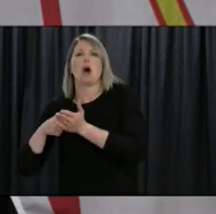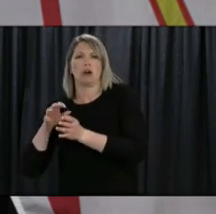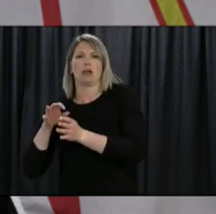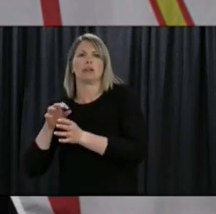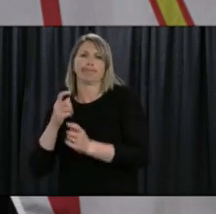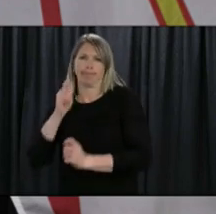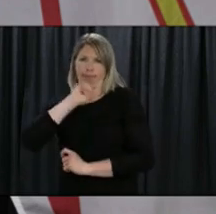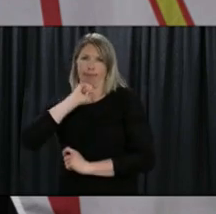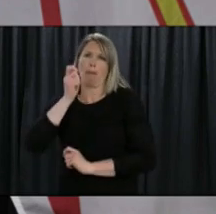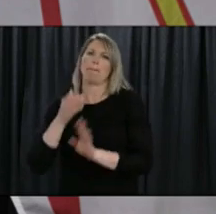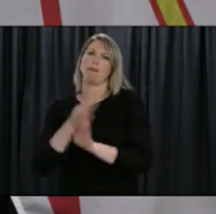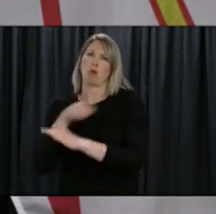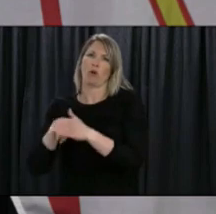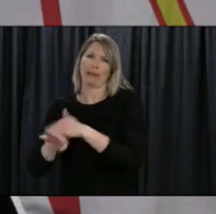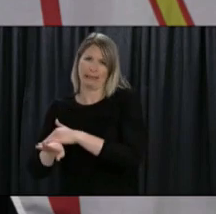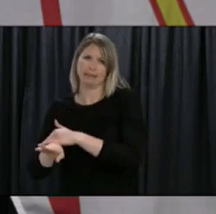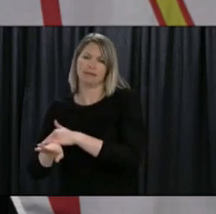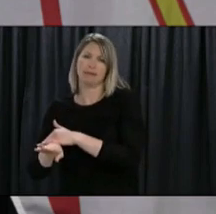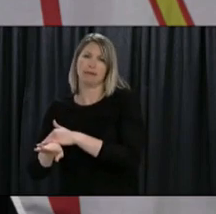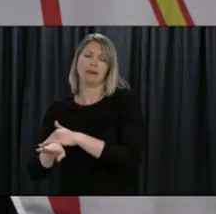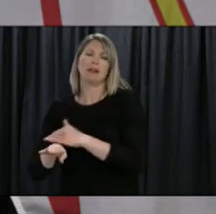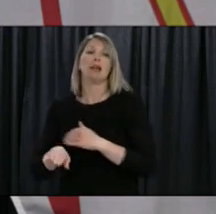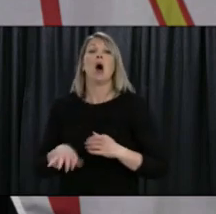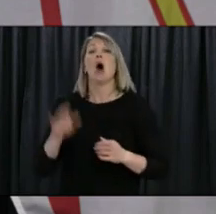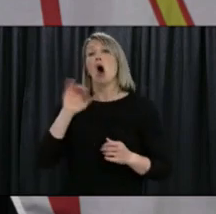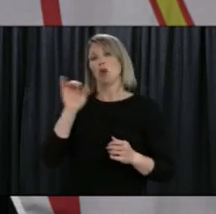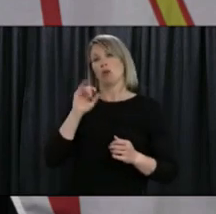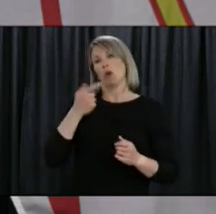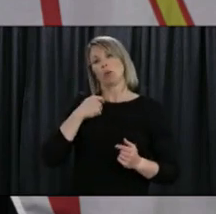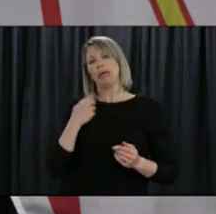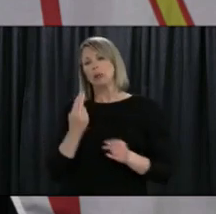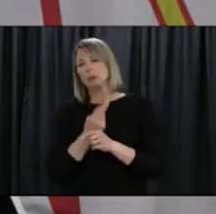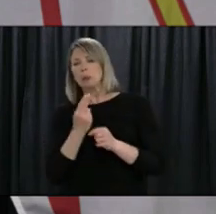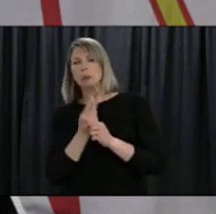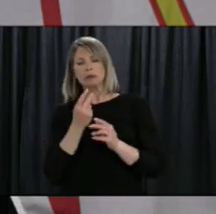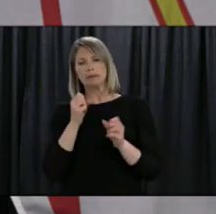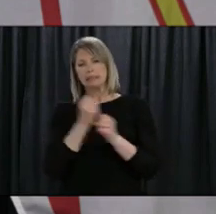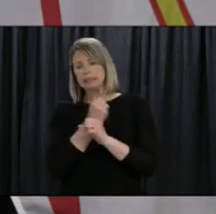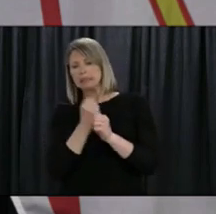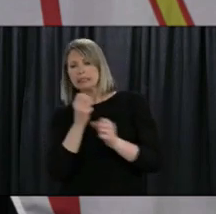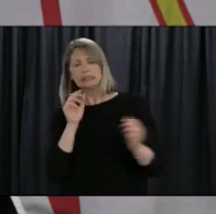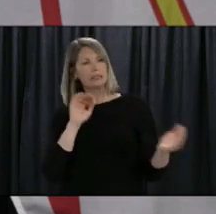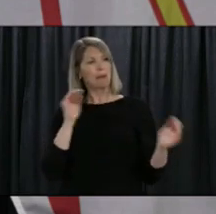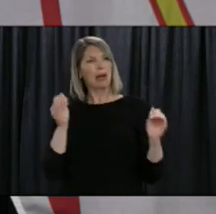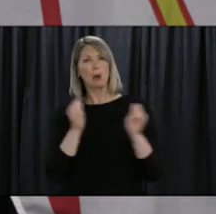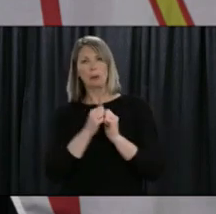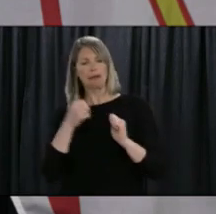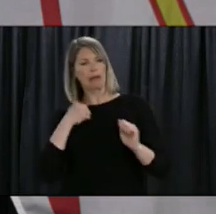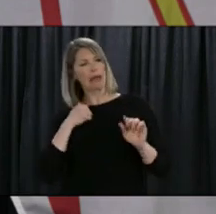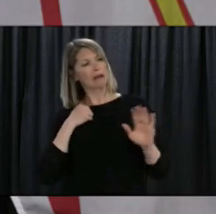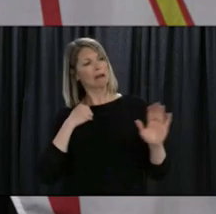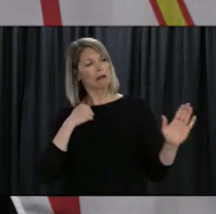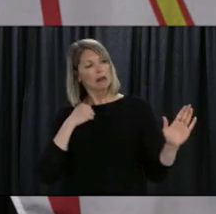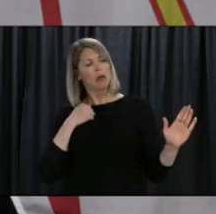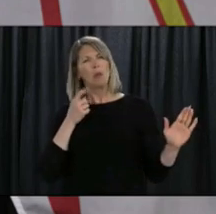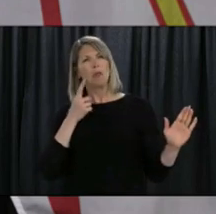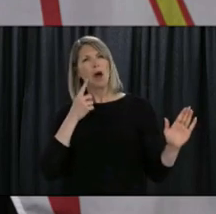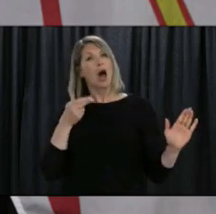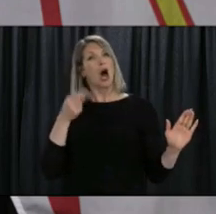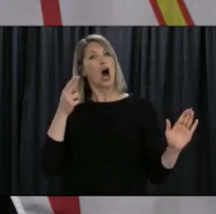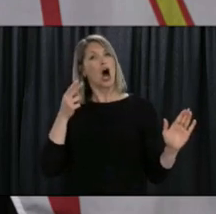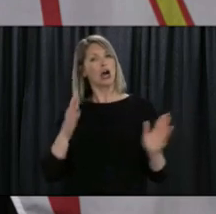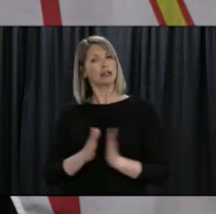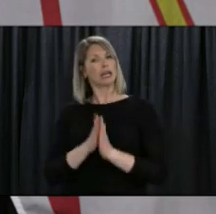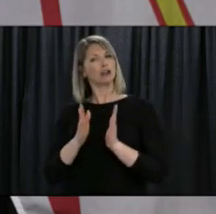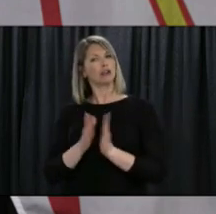testing and certainly people in hospital people in long-term care are vulnerable populations so we want to do what we